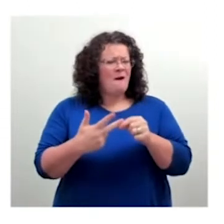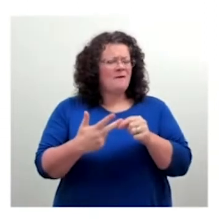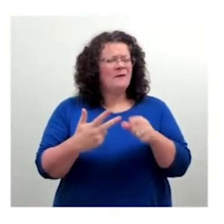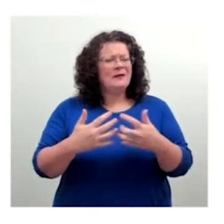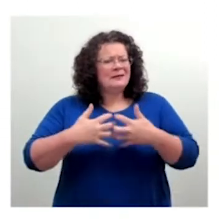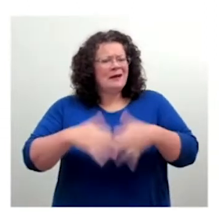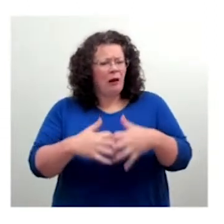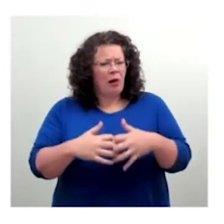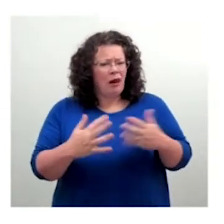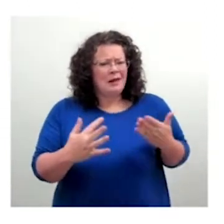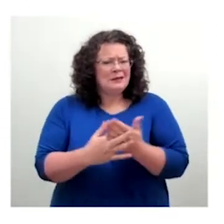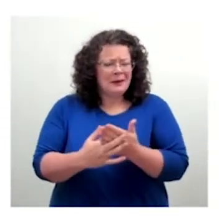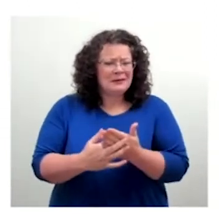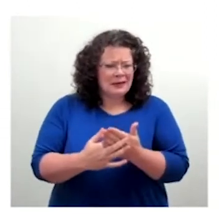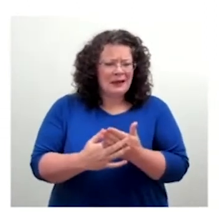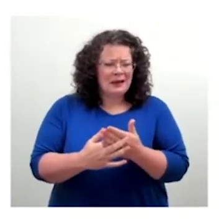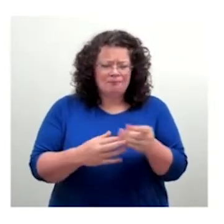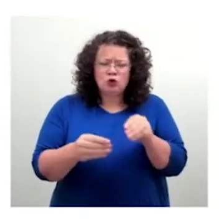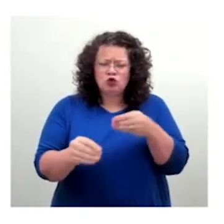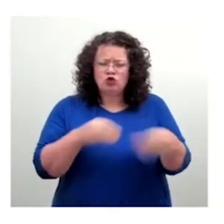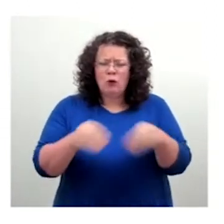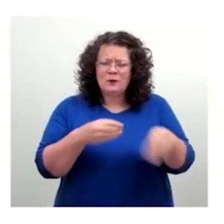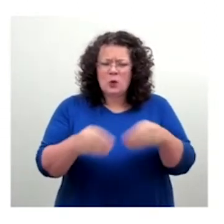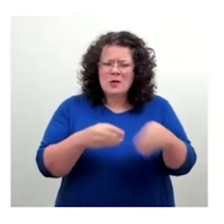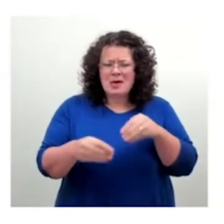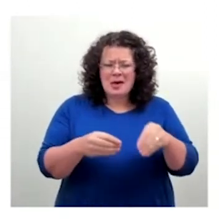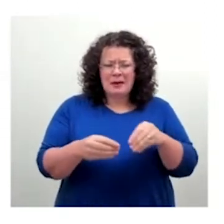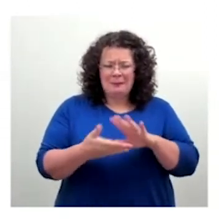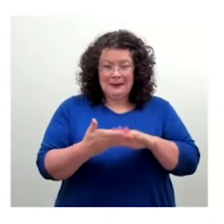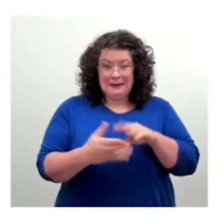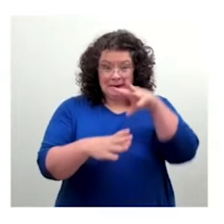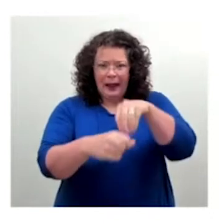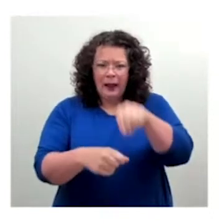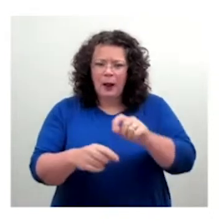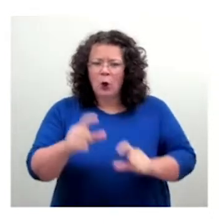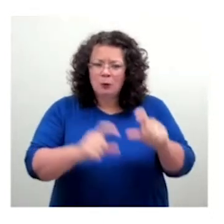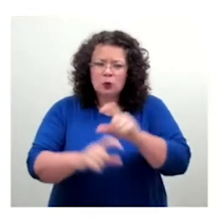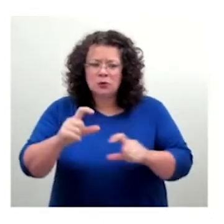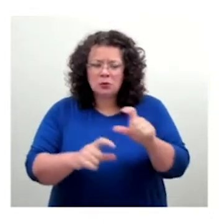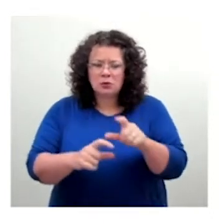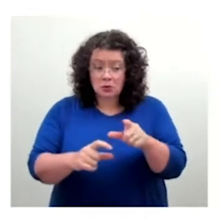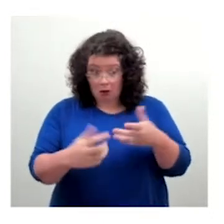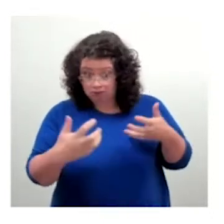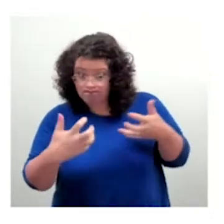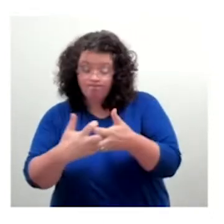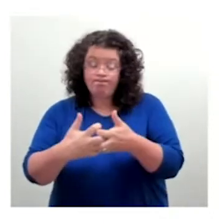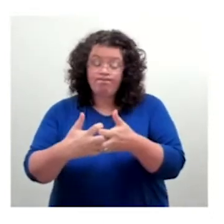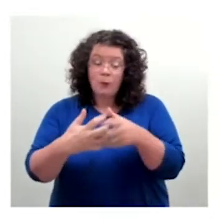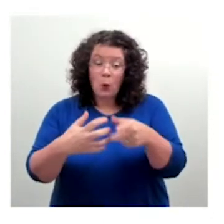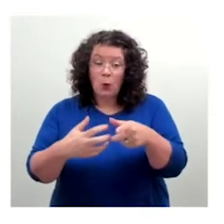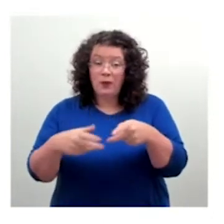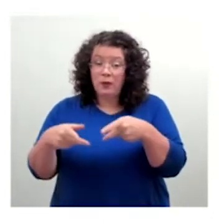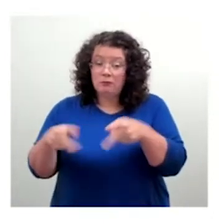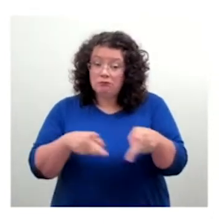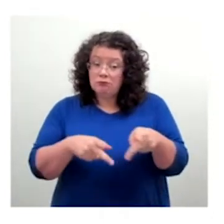with the system requirements? Does it have the necessary linguistic support? For example, one of the requirements with the